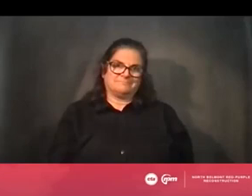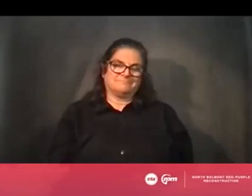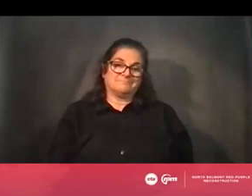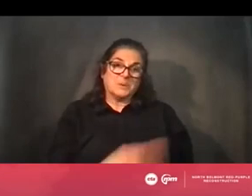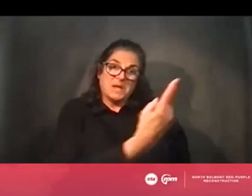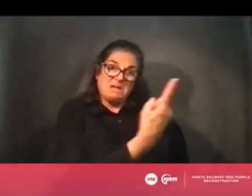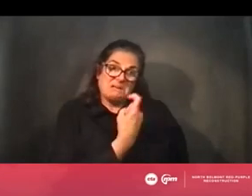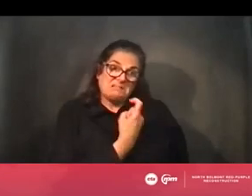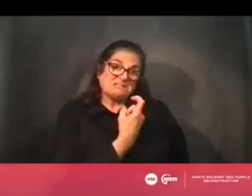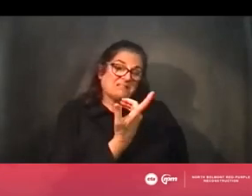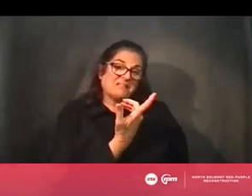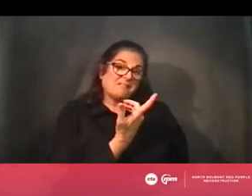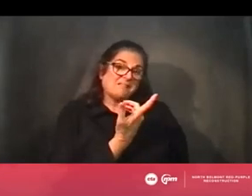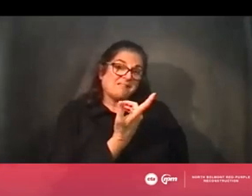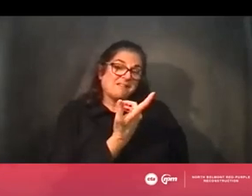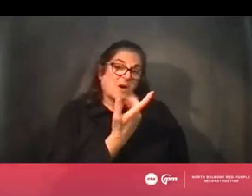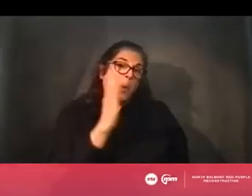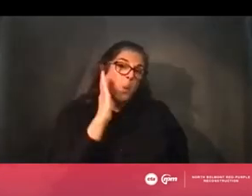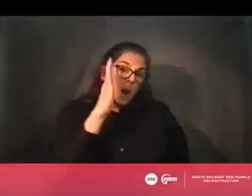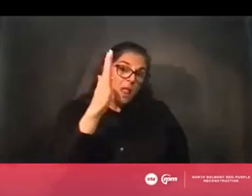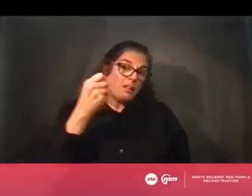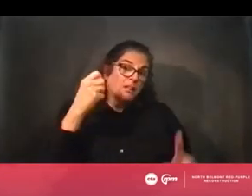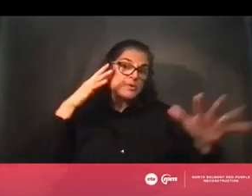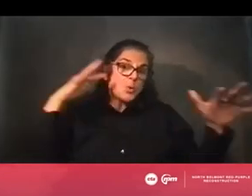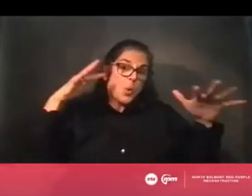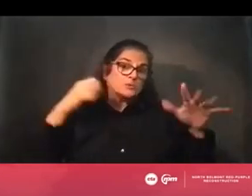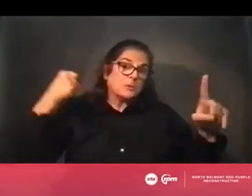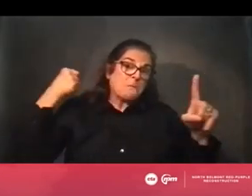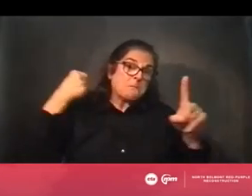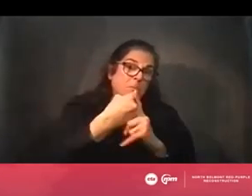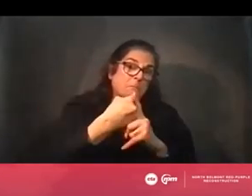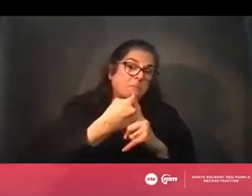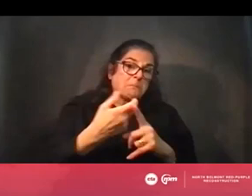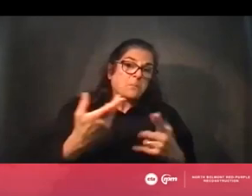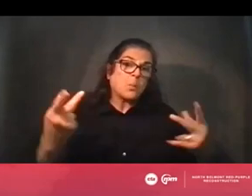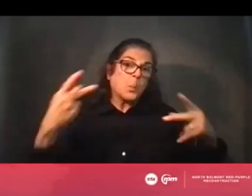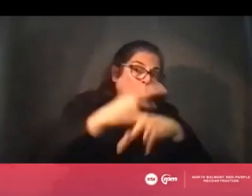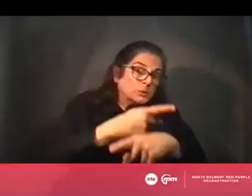the work ultimately affect the noise that's generated by the CTA over time.